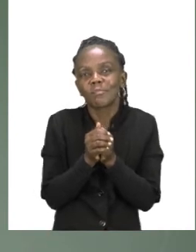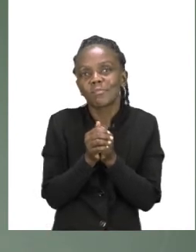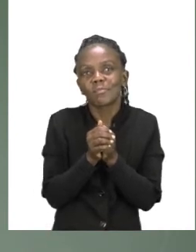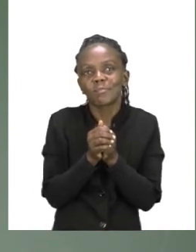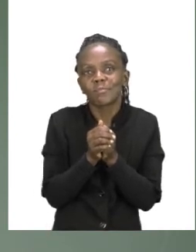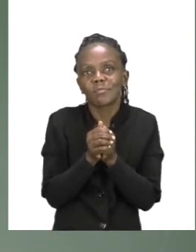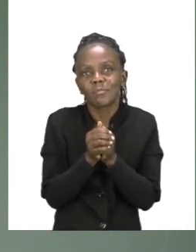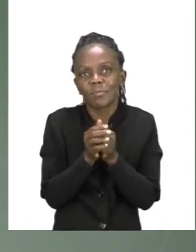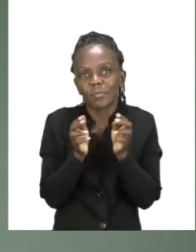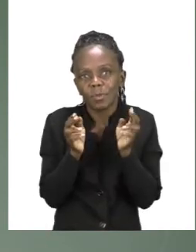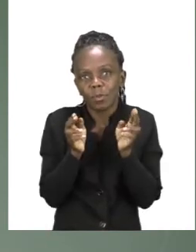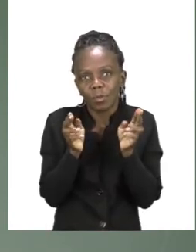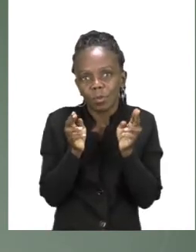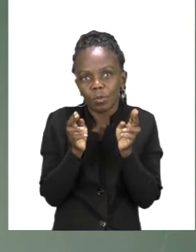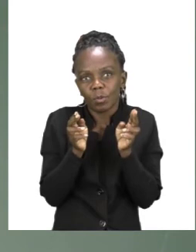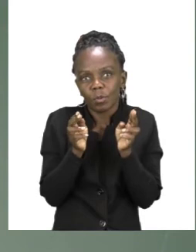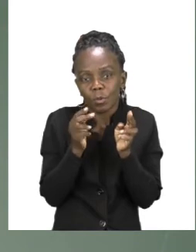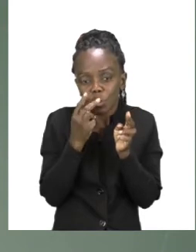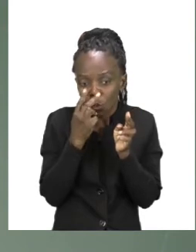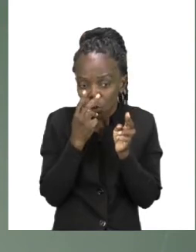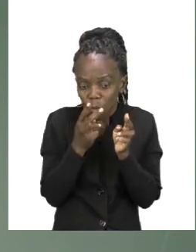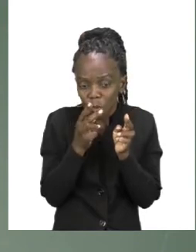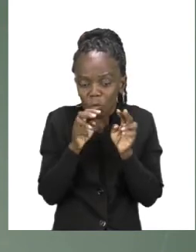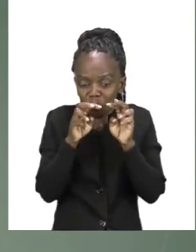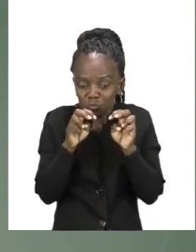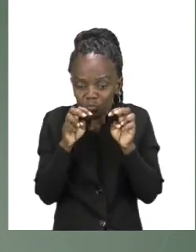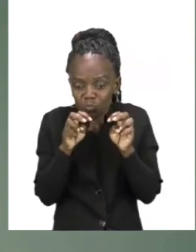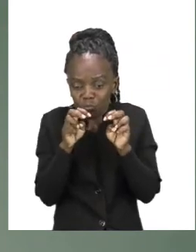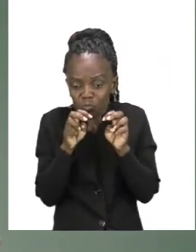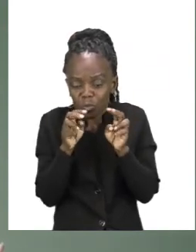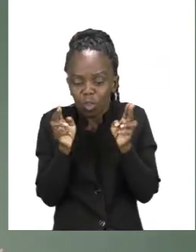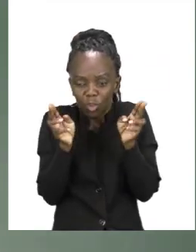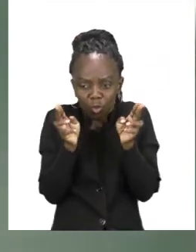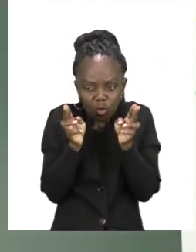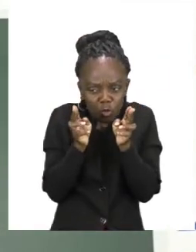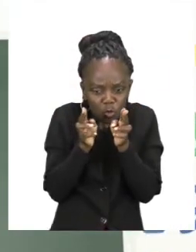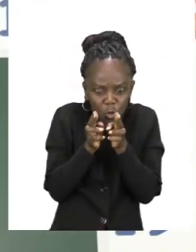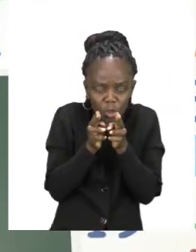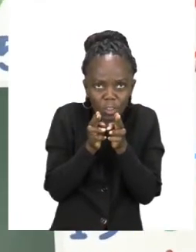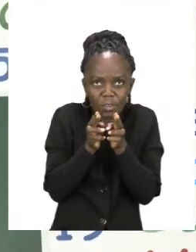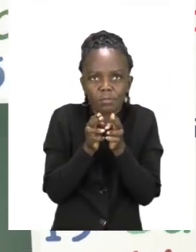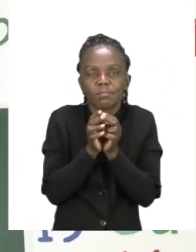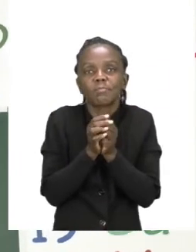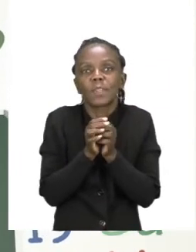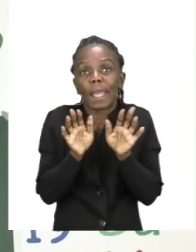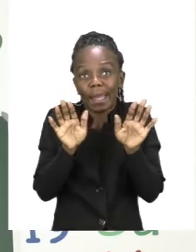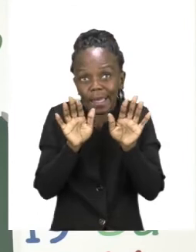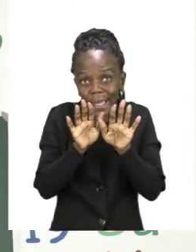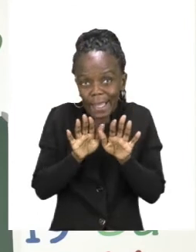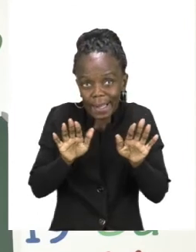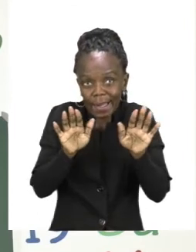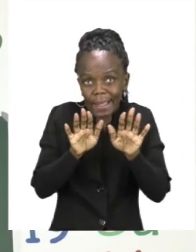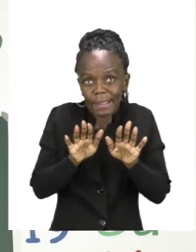So remember, short and long. So you are going to colour